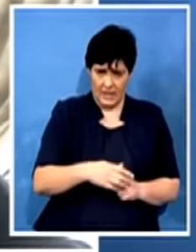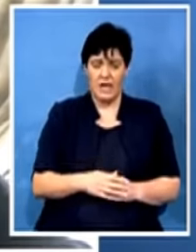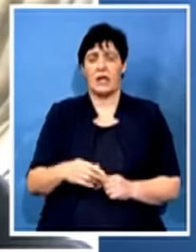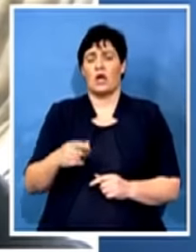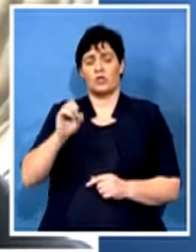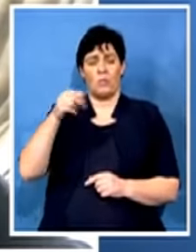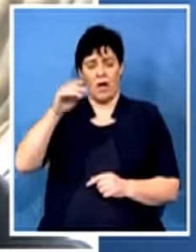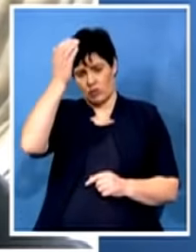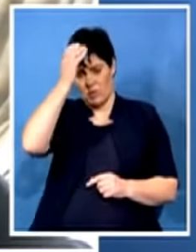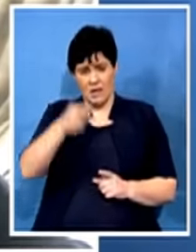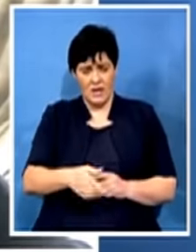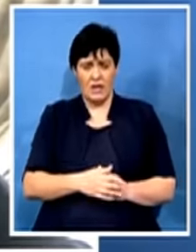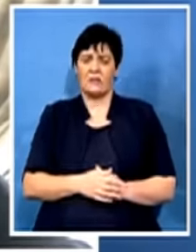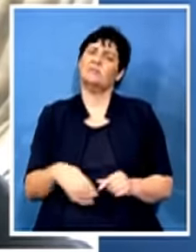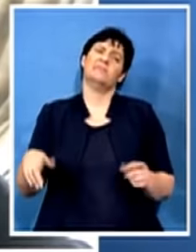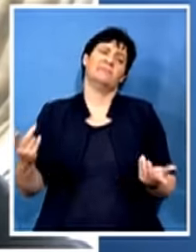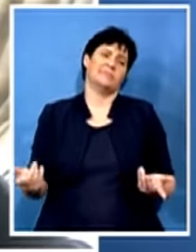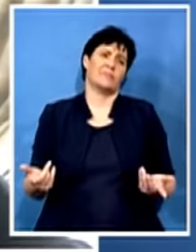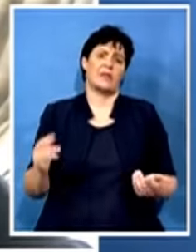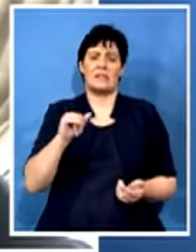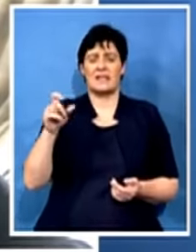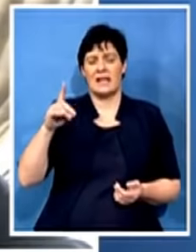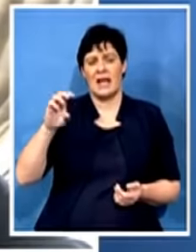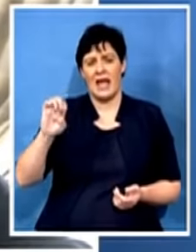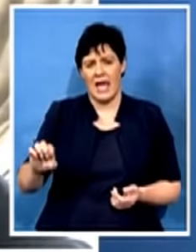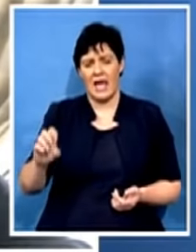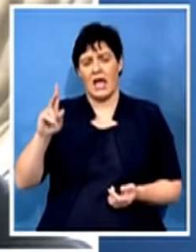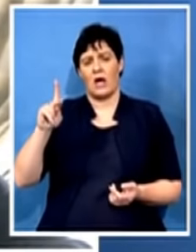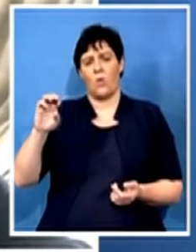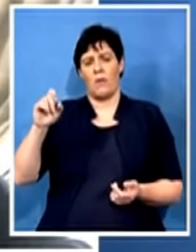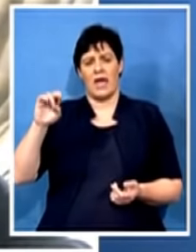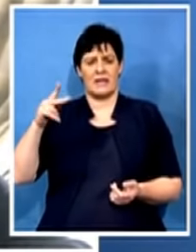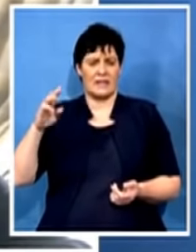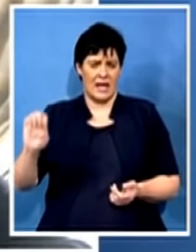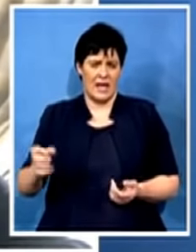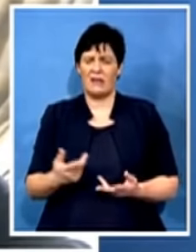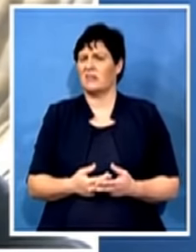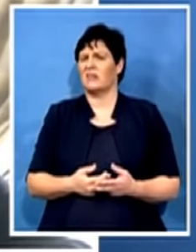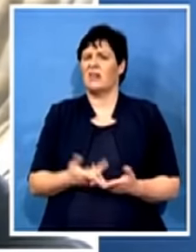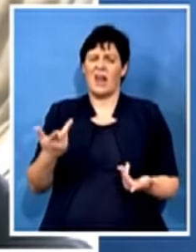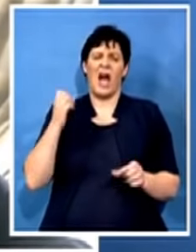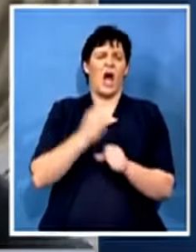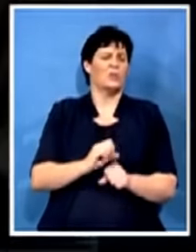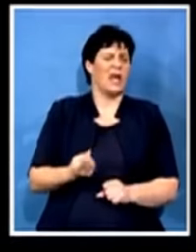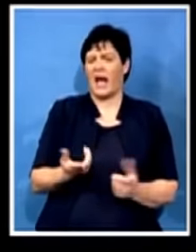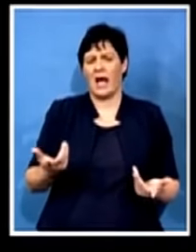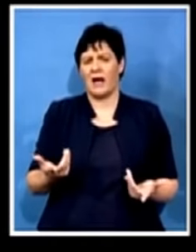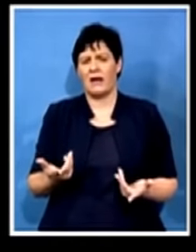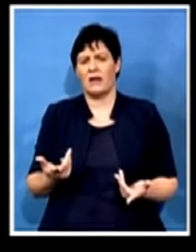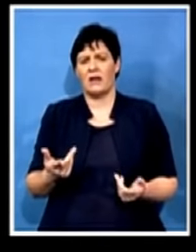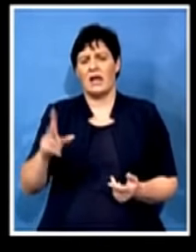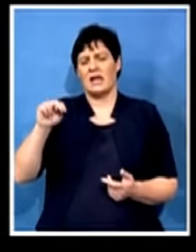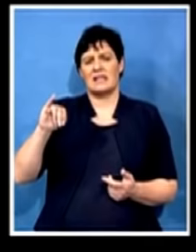Zandile Kumete. The likes of, particularly in Kauteng, your Karl Niehaus's, I'm not sure which province he